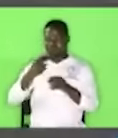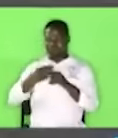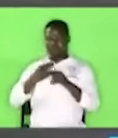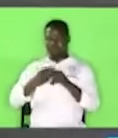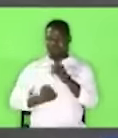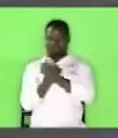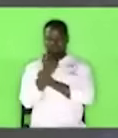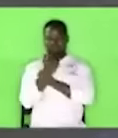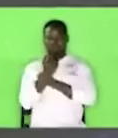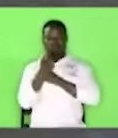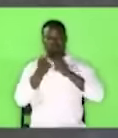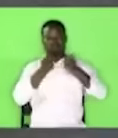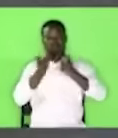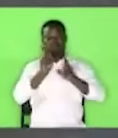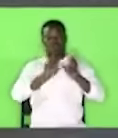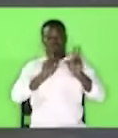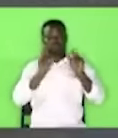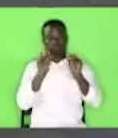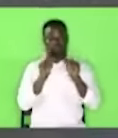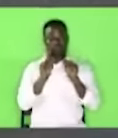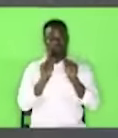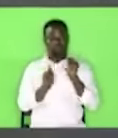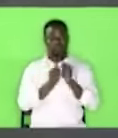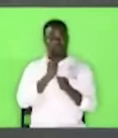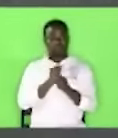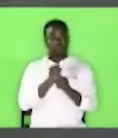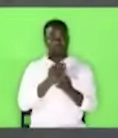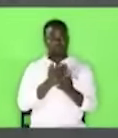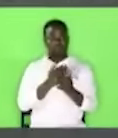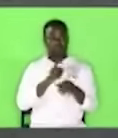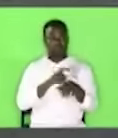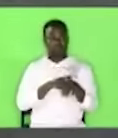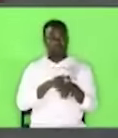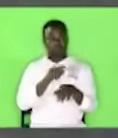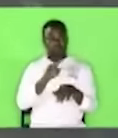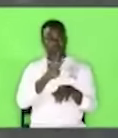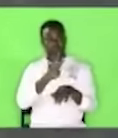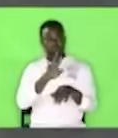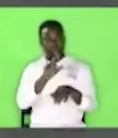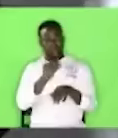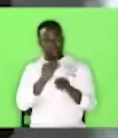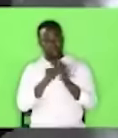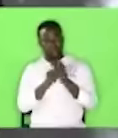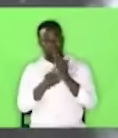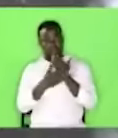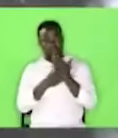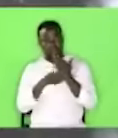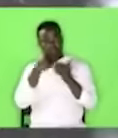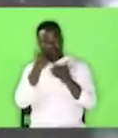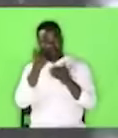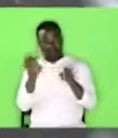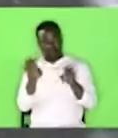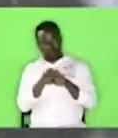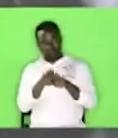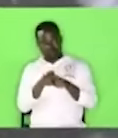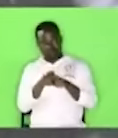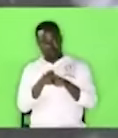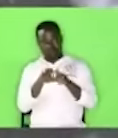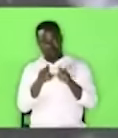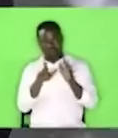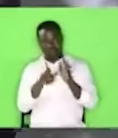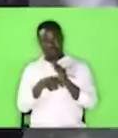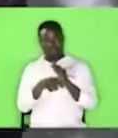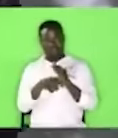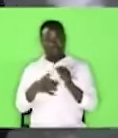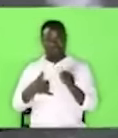Sometimes, they will just wait around 4.30, when they know that the banks are closing. Then, they will pick the phone.